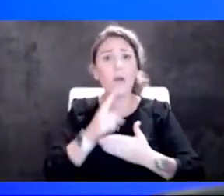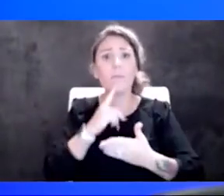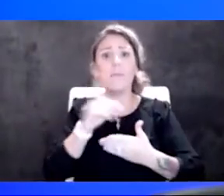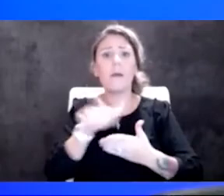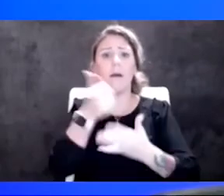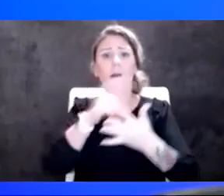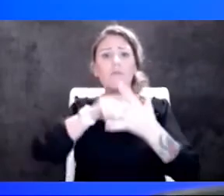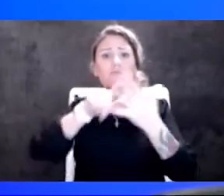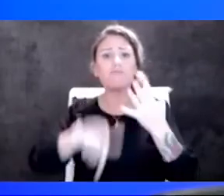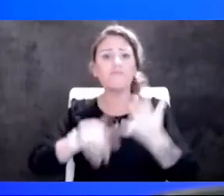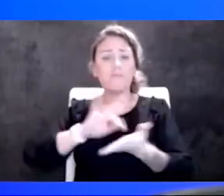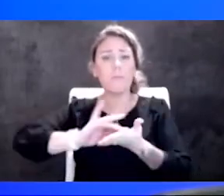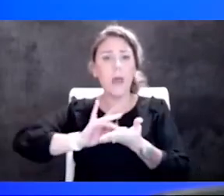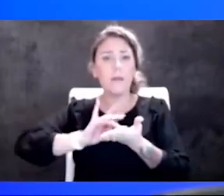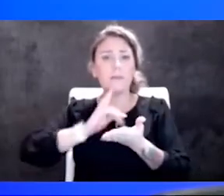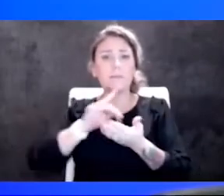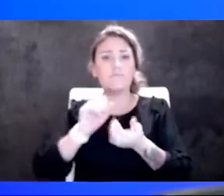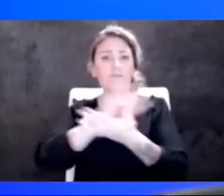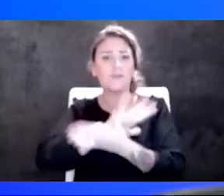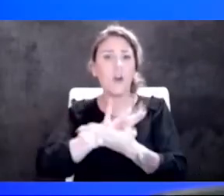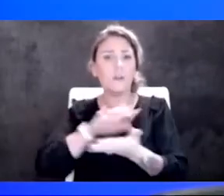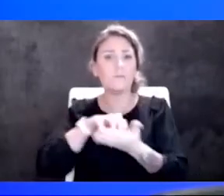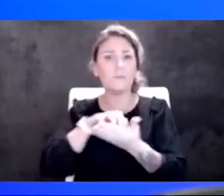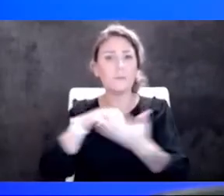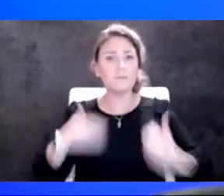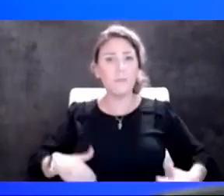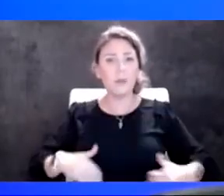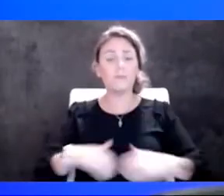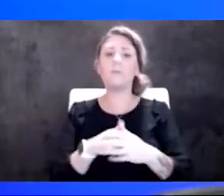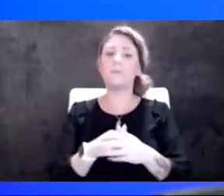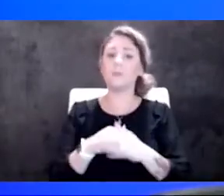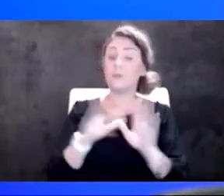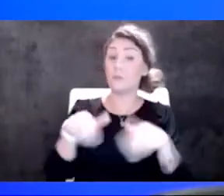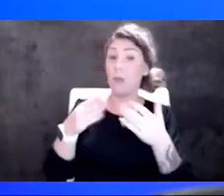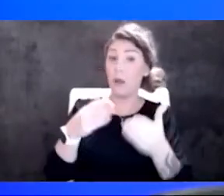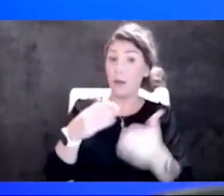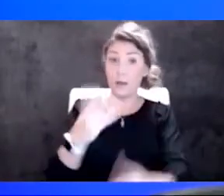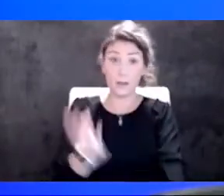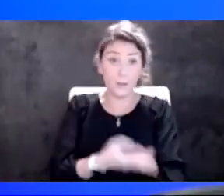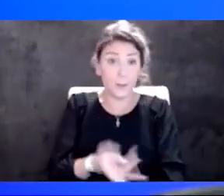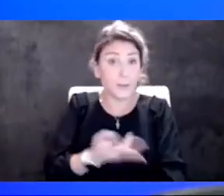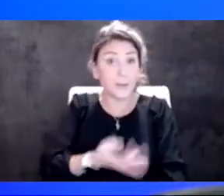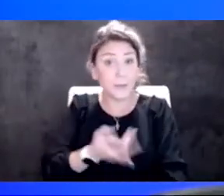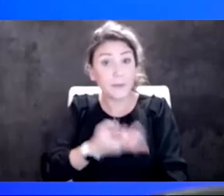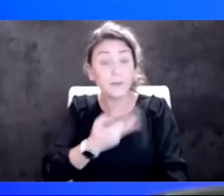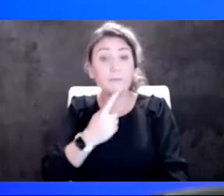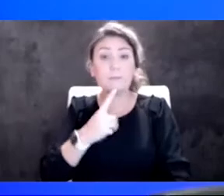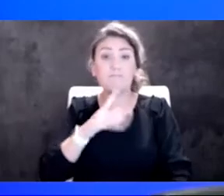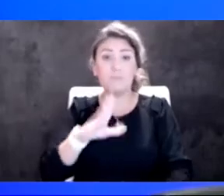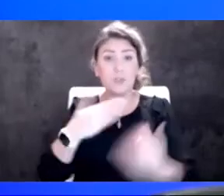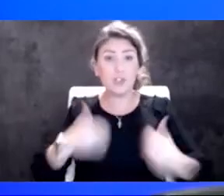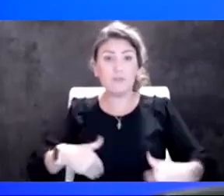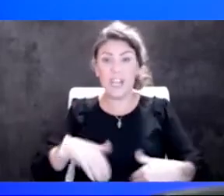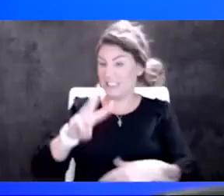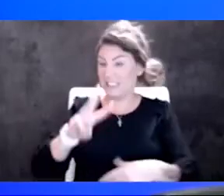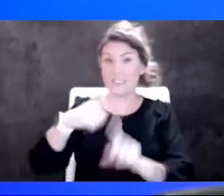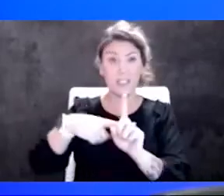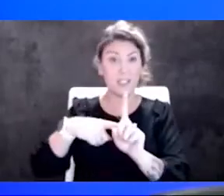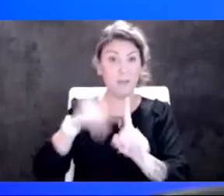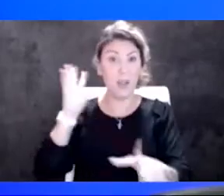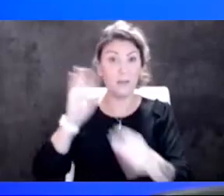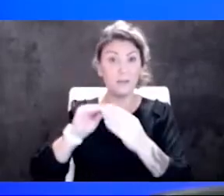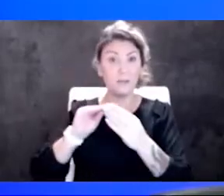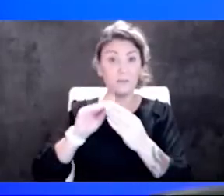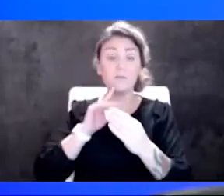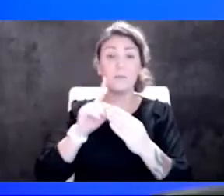qualify. And the idea is you give this medicine, it stays in the system for six months or so and provide some degree